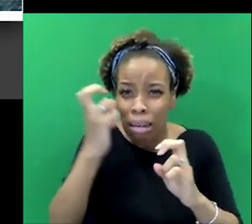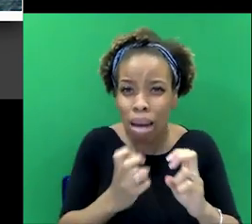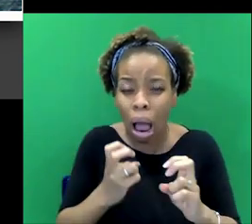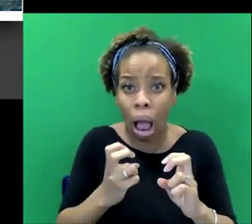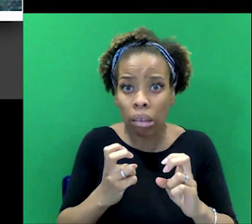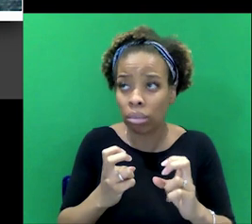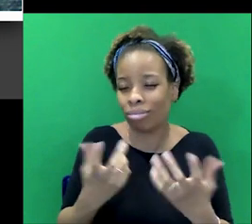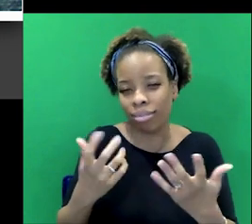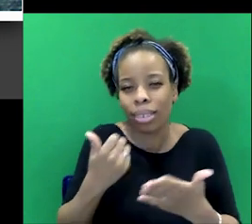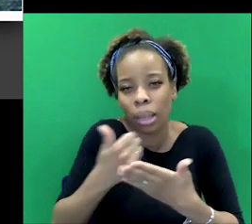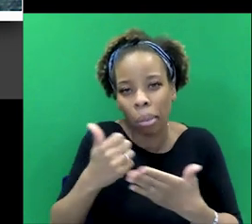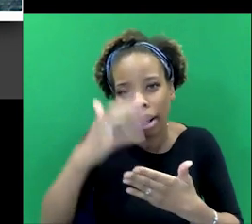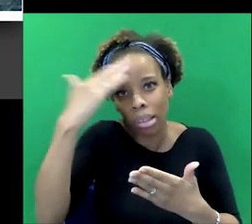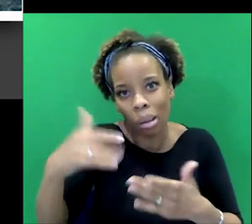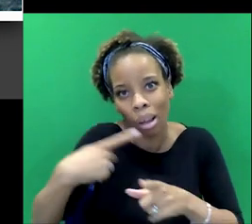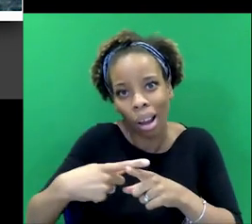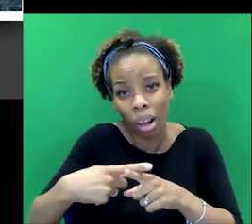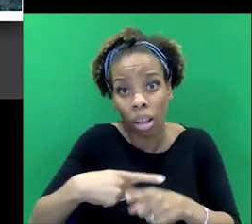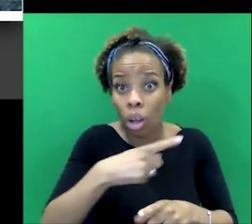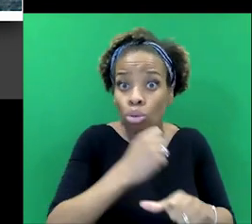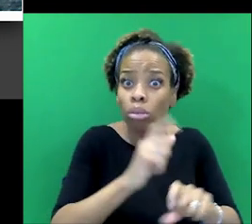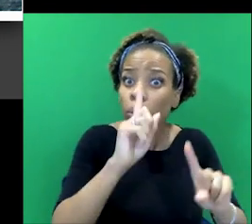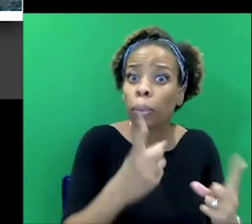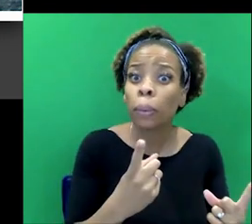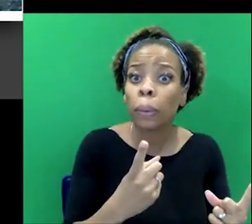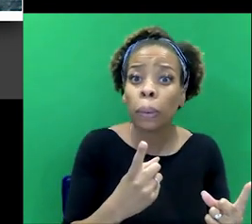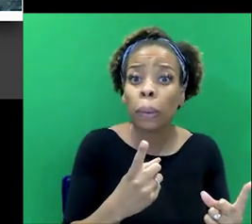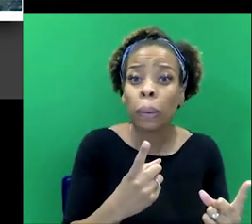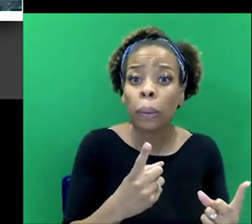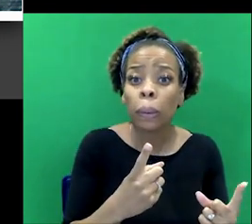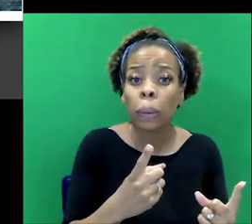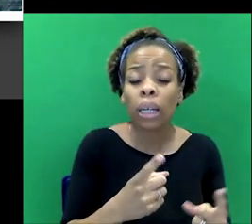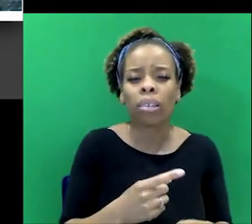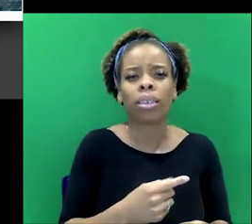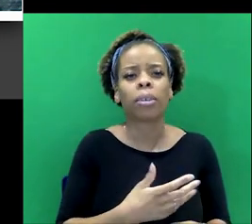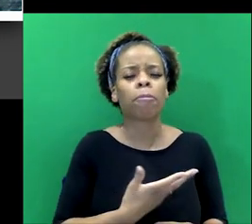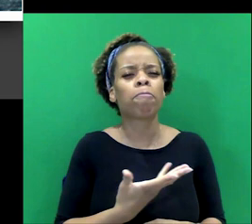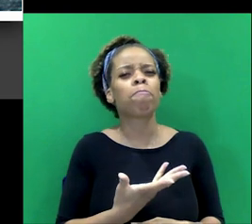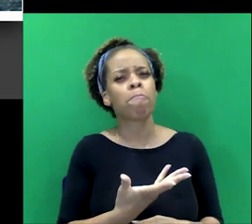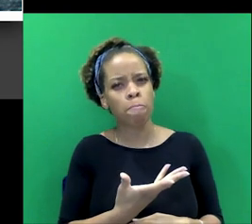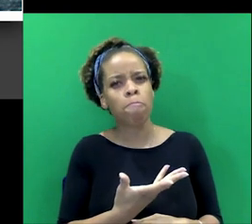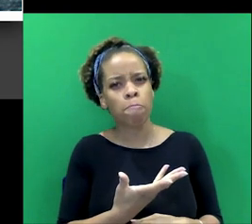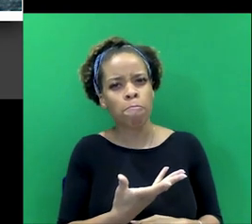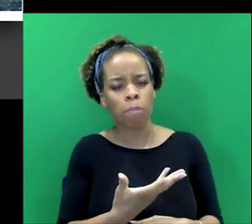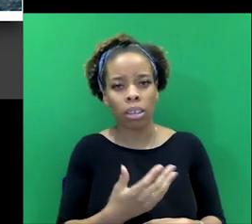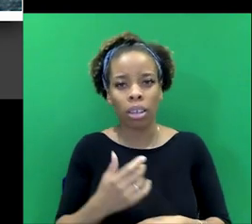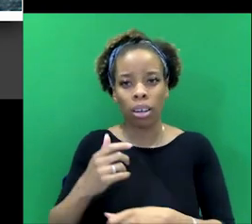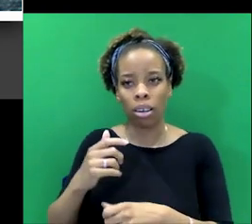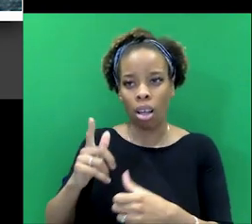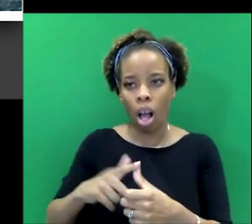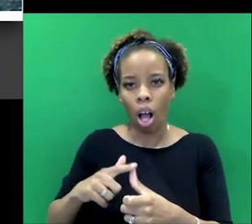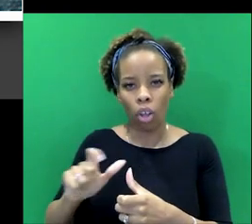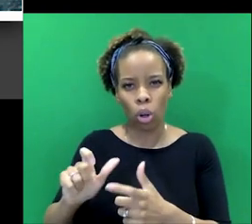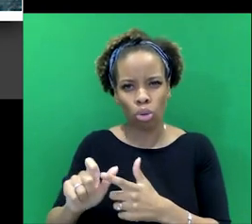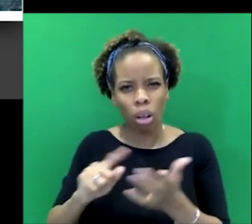summer, English summer, you know, in August. So these points are brought up by Arthur Conan Doyle.